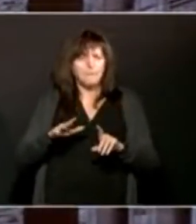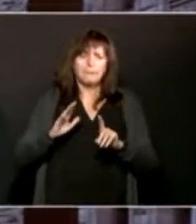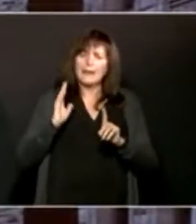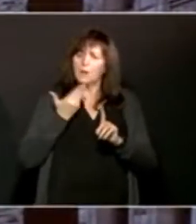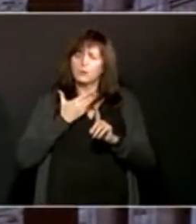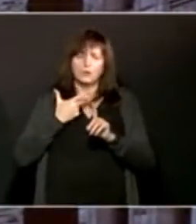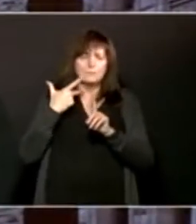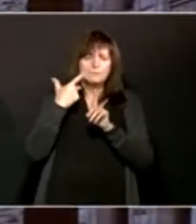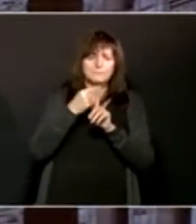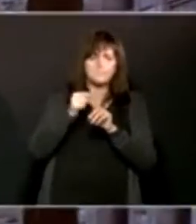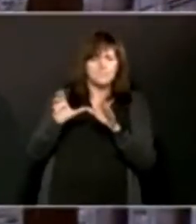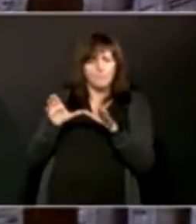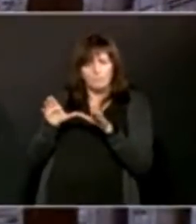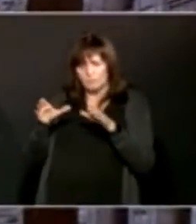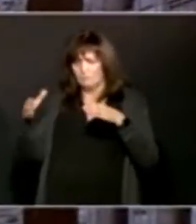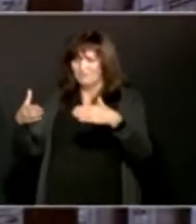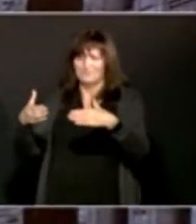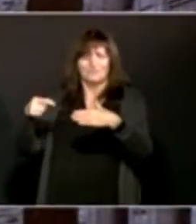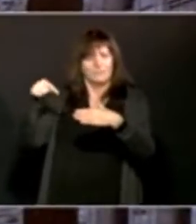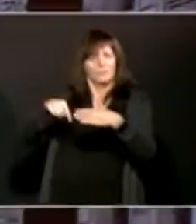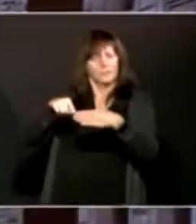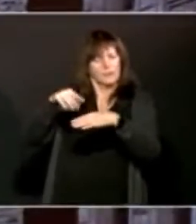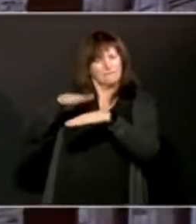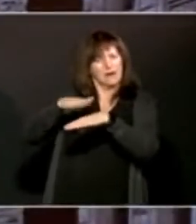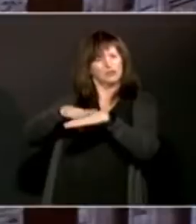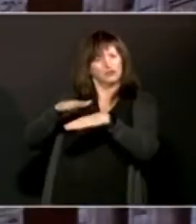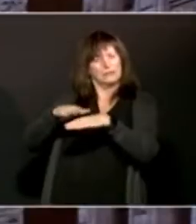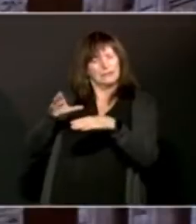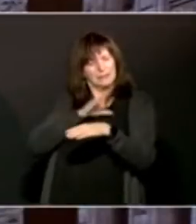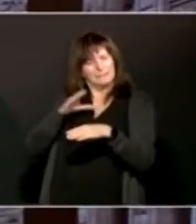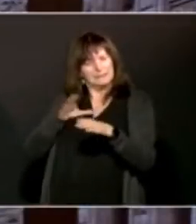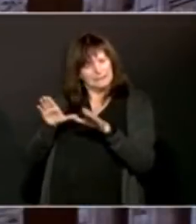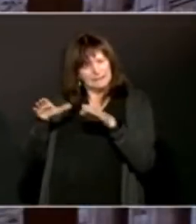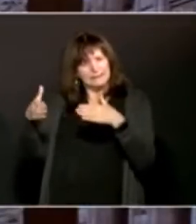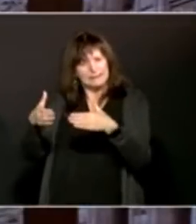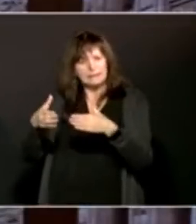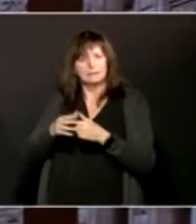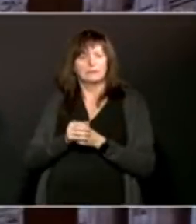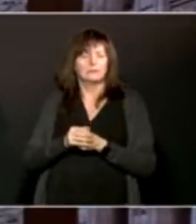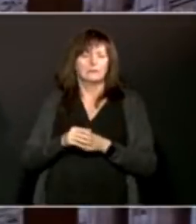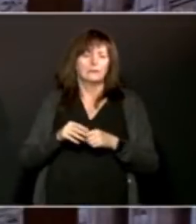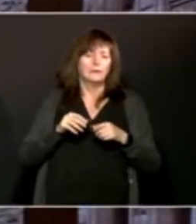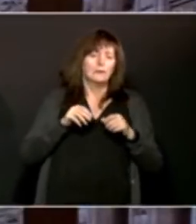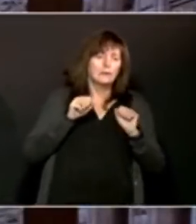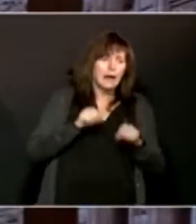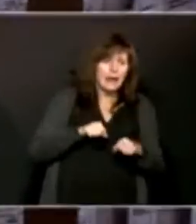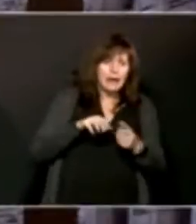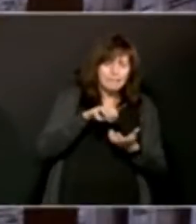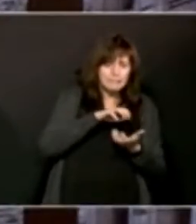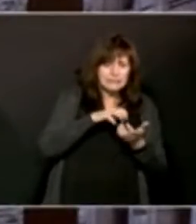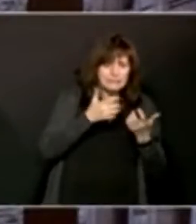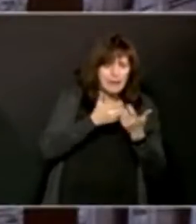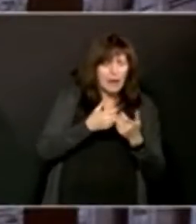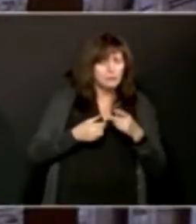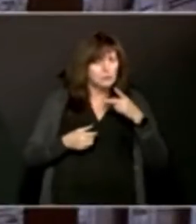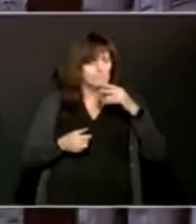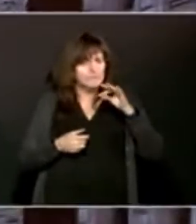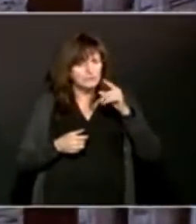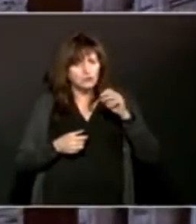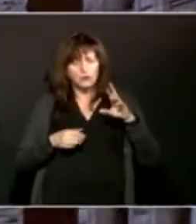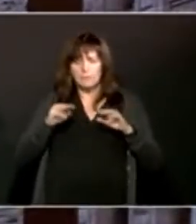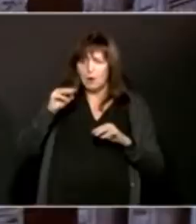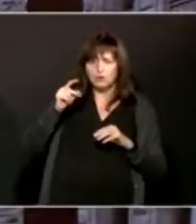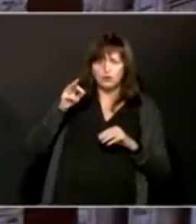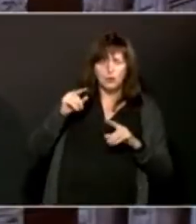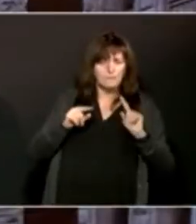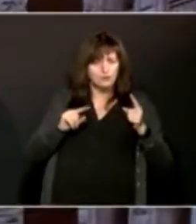mix and match between mRNA vaccines, like between the Pfizer and Moderna. Can you mix between the vector one,